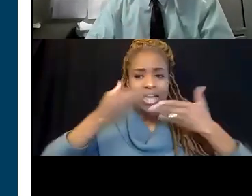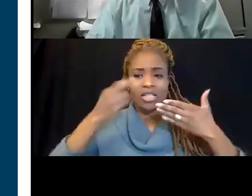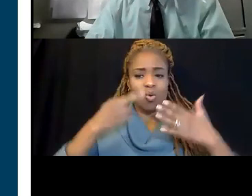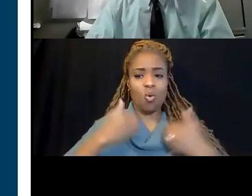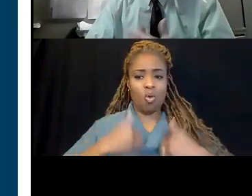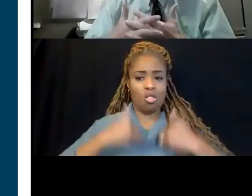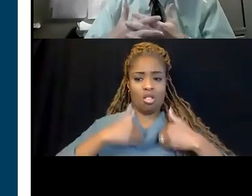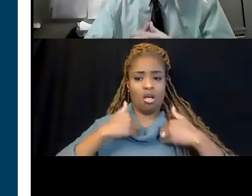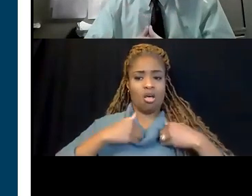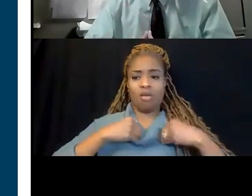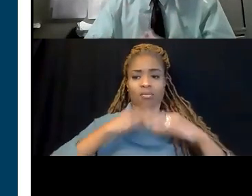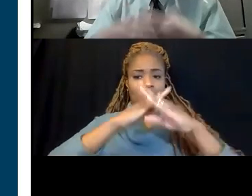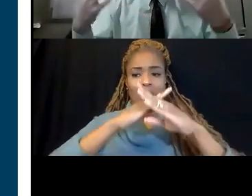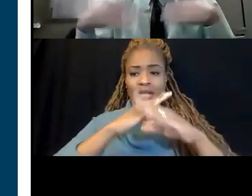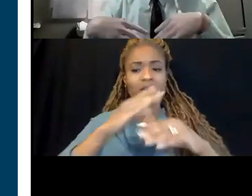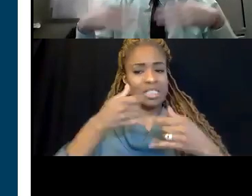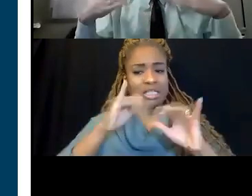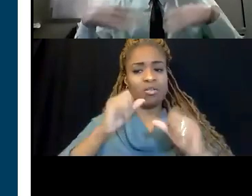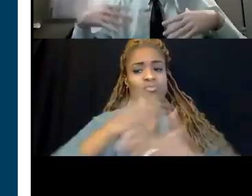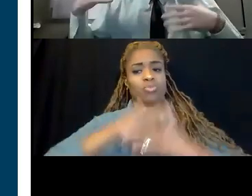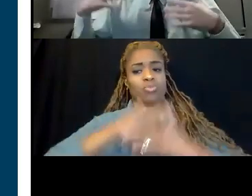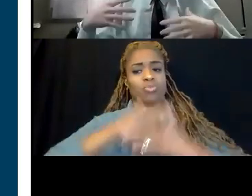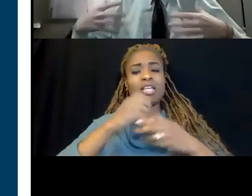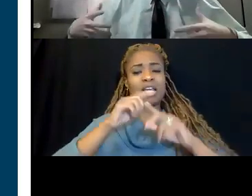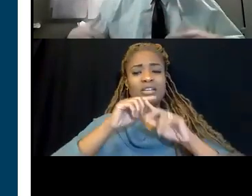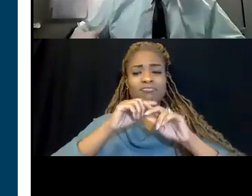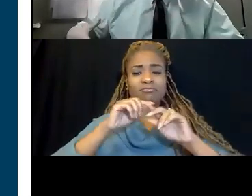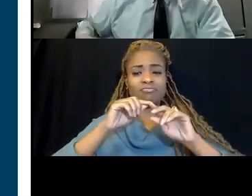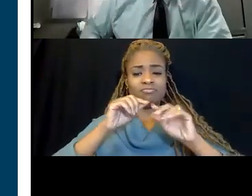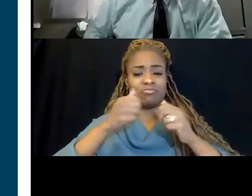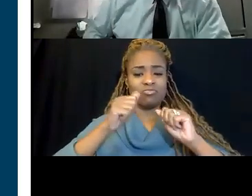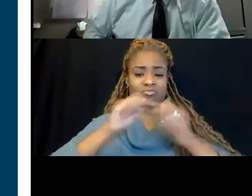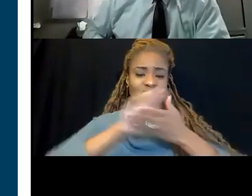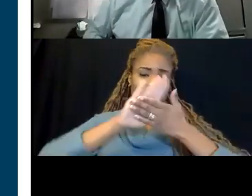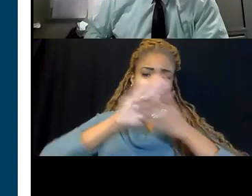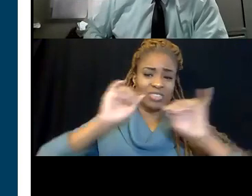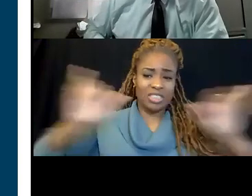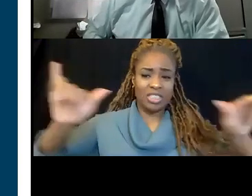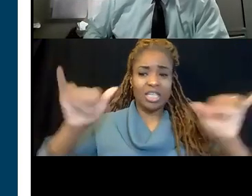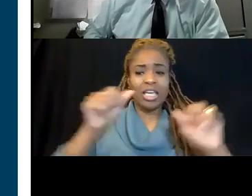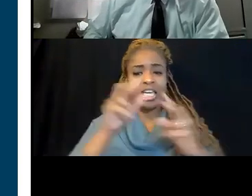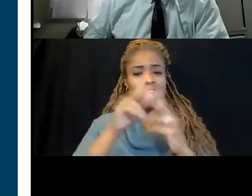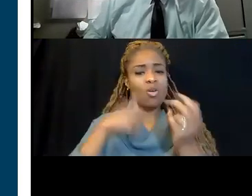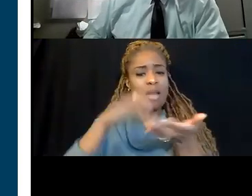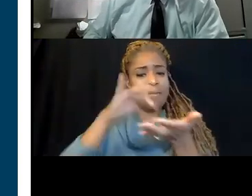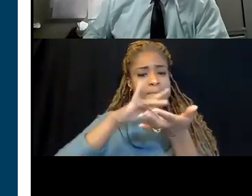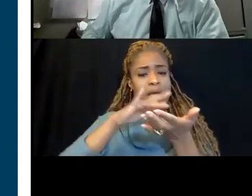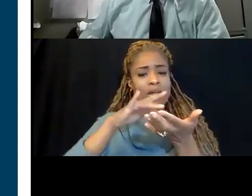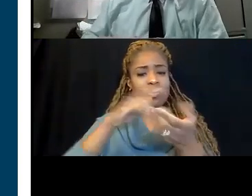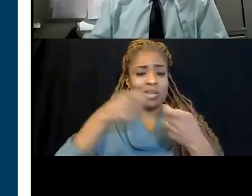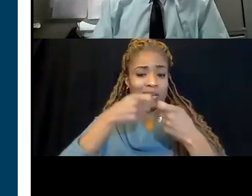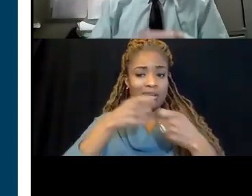And you're, you're still able to breathe, and it keeps contaminants out. There's typically either a battery pack on your belt with a filter system,